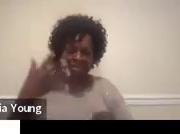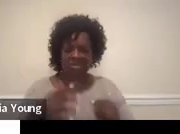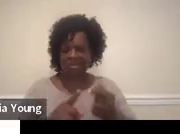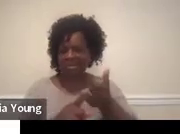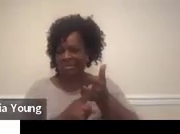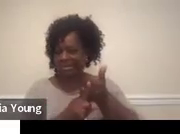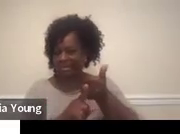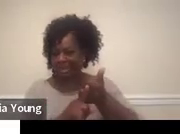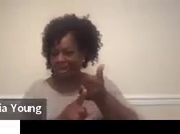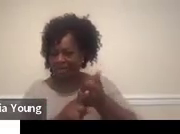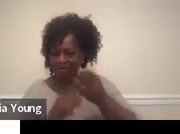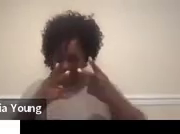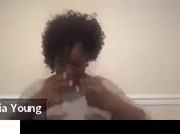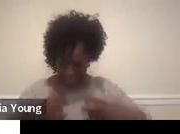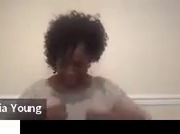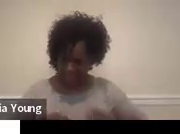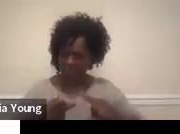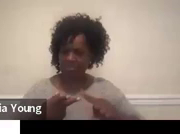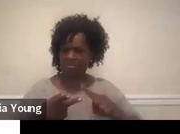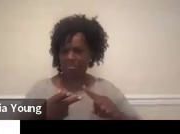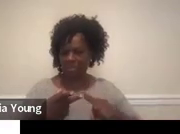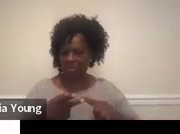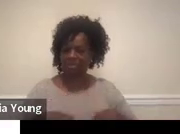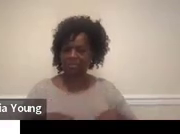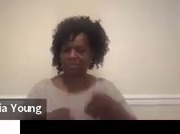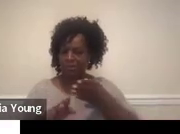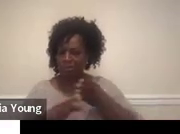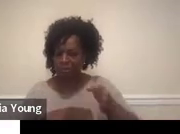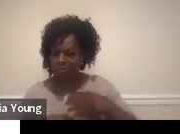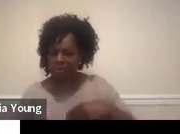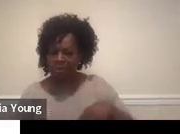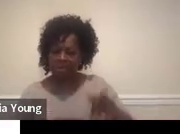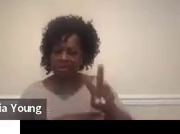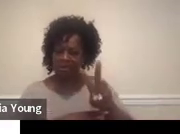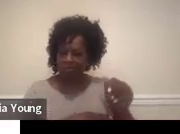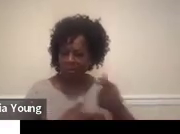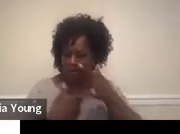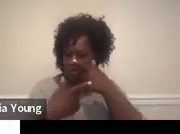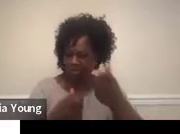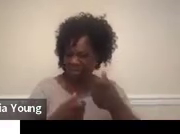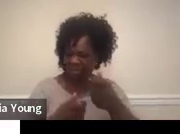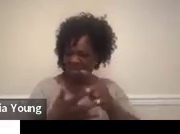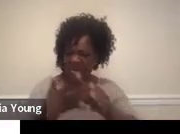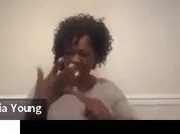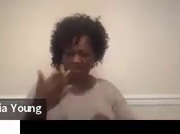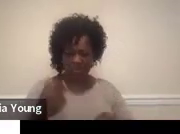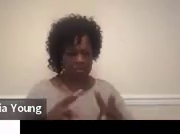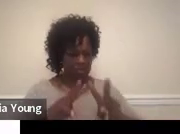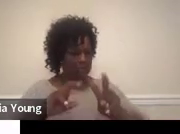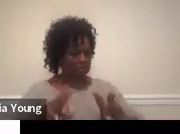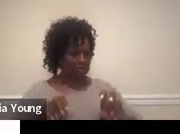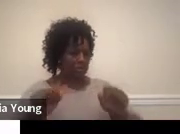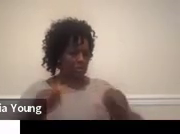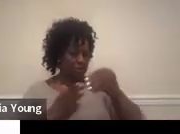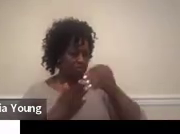Career vocational interest and skills. Those are all types of assessments that you could use.